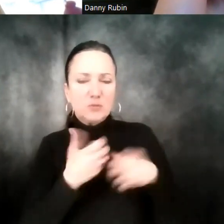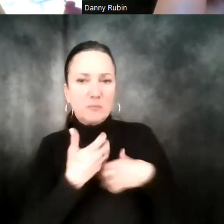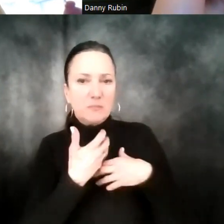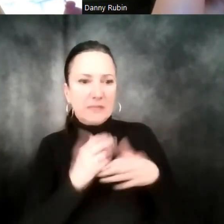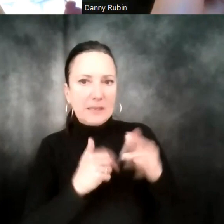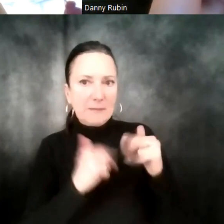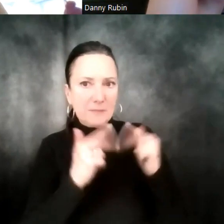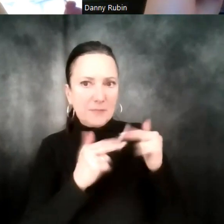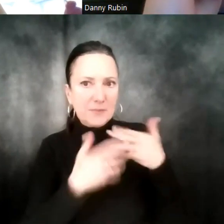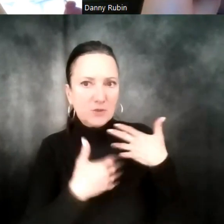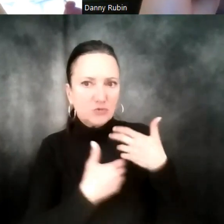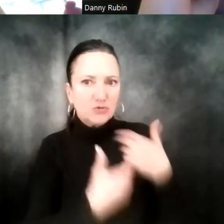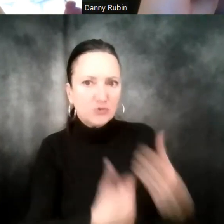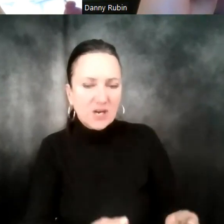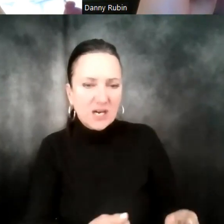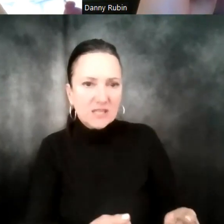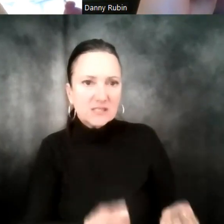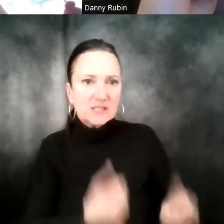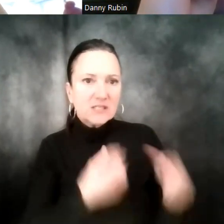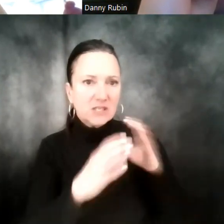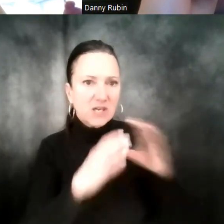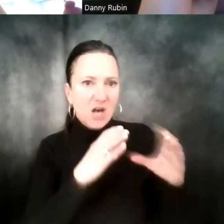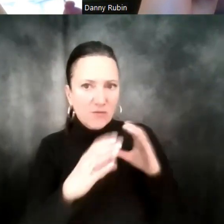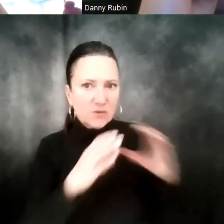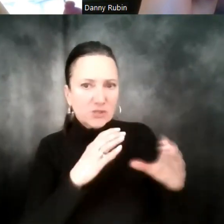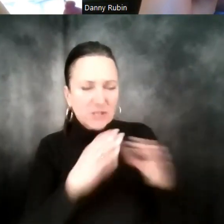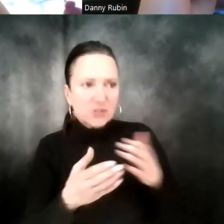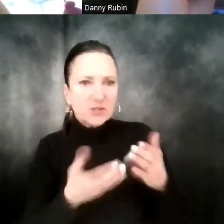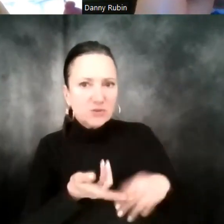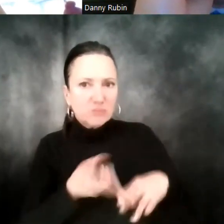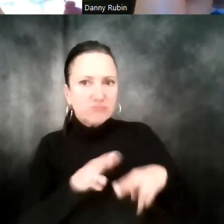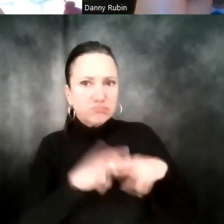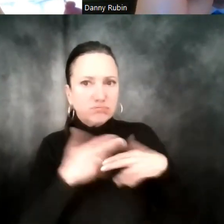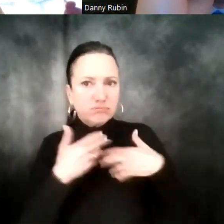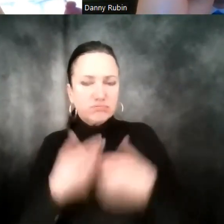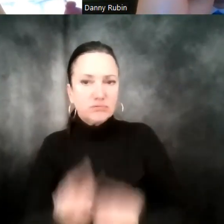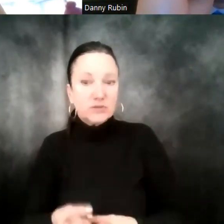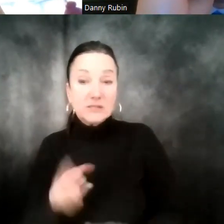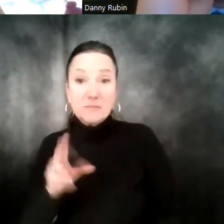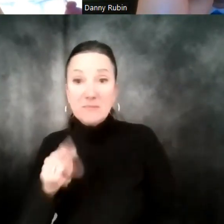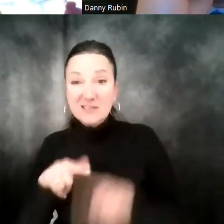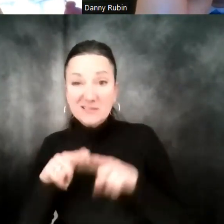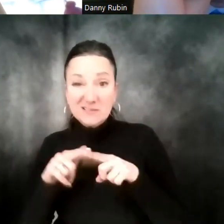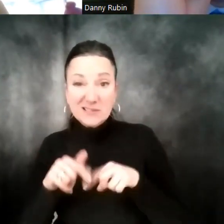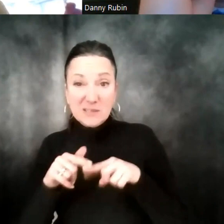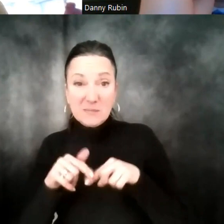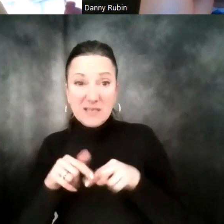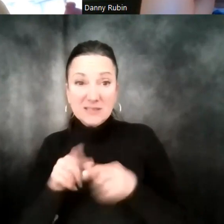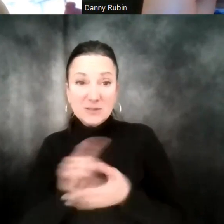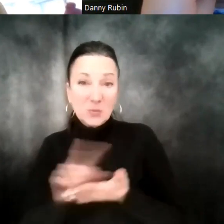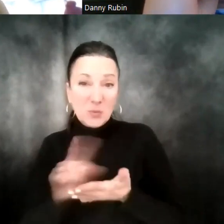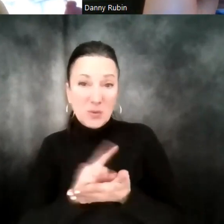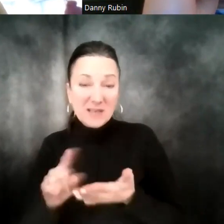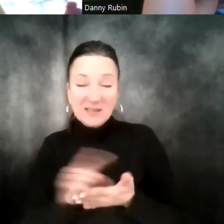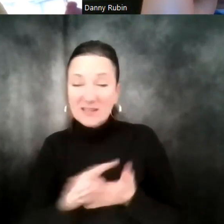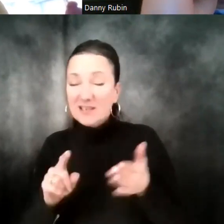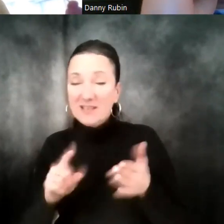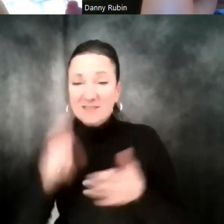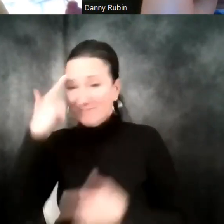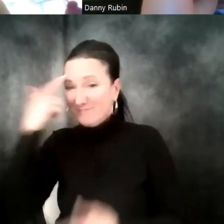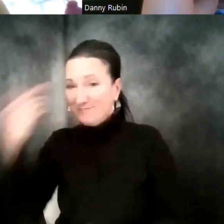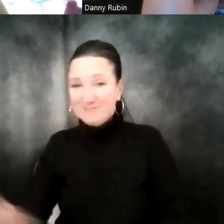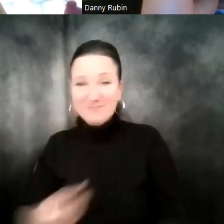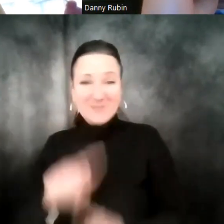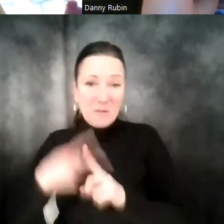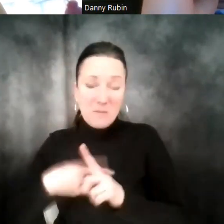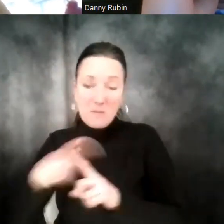that we have and trying to hold regular conversations to build trust. But it will depend if you want to do it, like, weekly, biweekly, monthly, or quarterly. And, like,